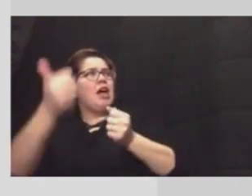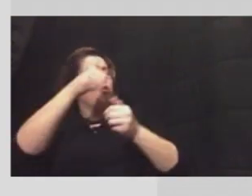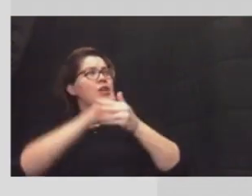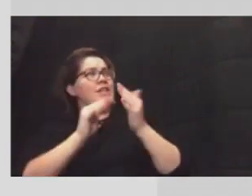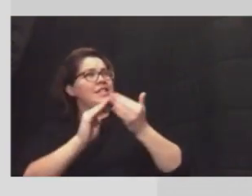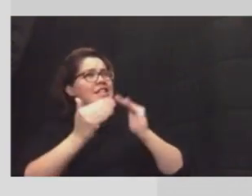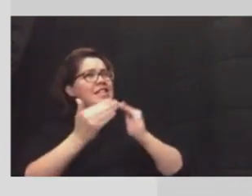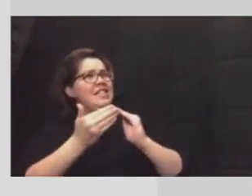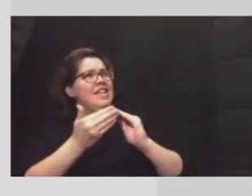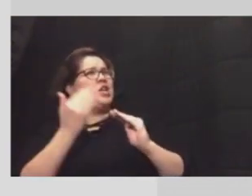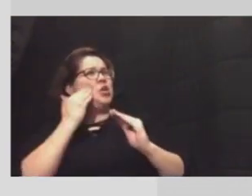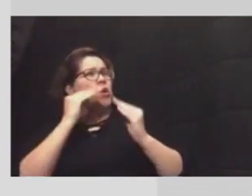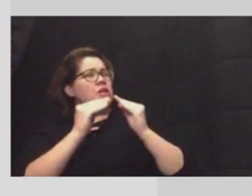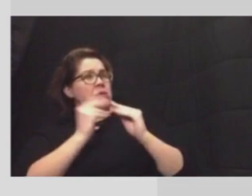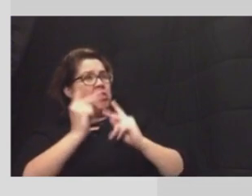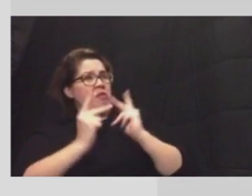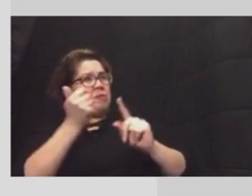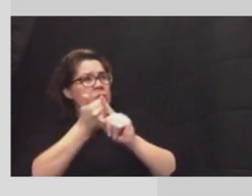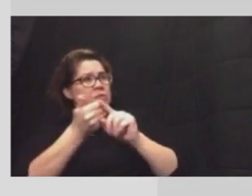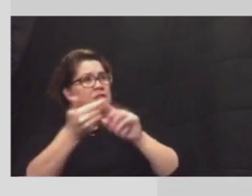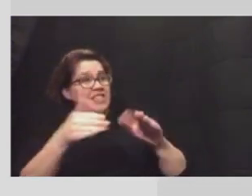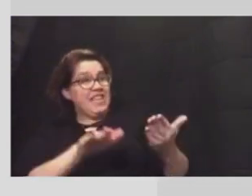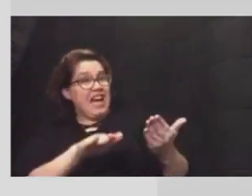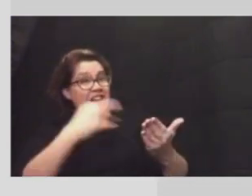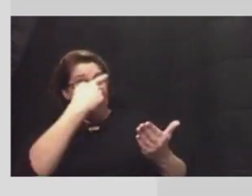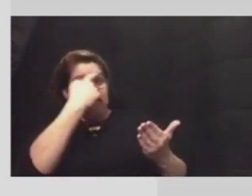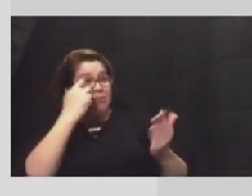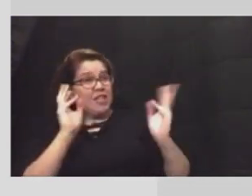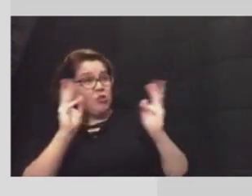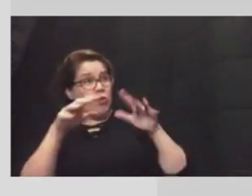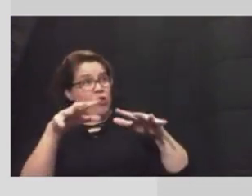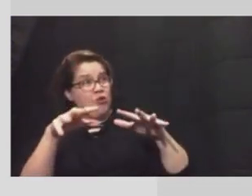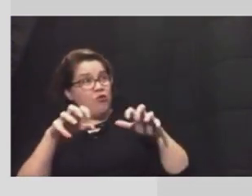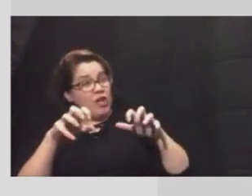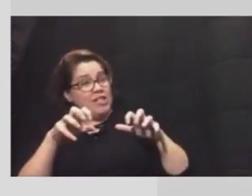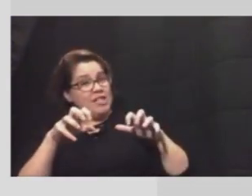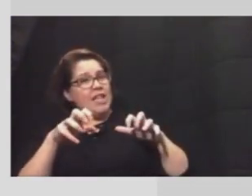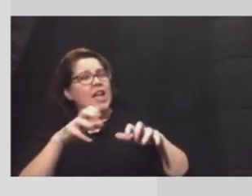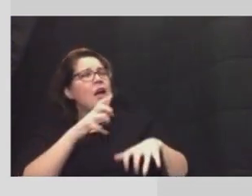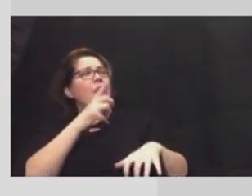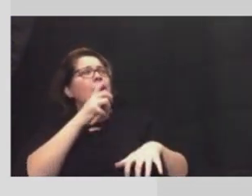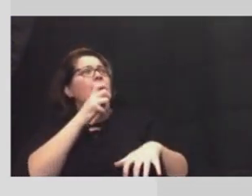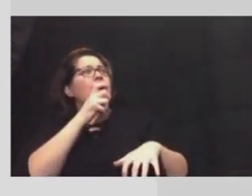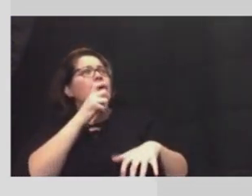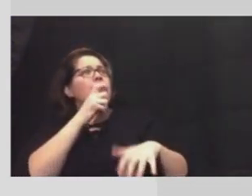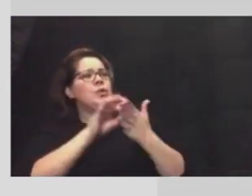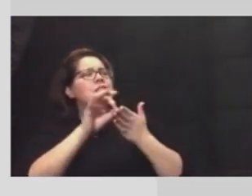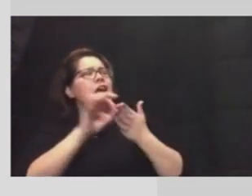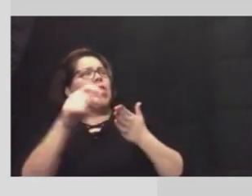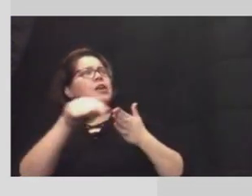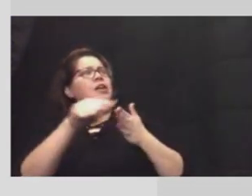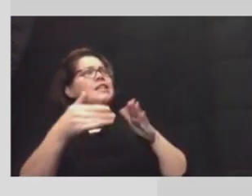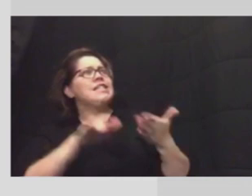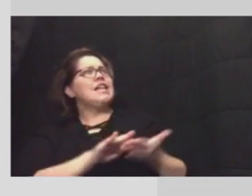have the number of people who died because of freezing weather conditions and who's accounting for these deaths